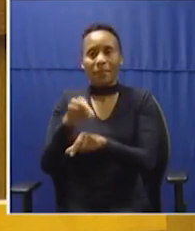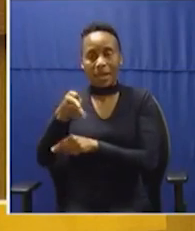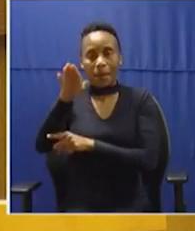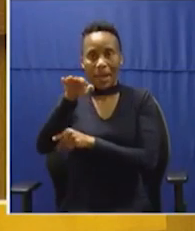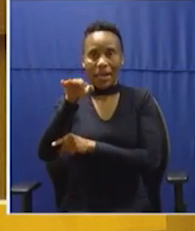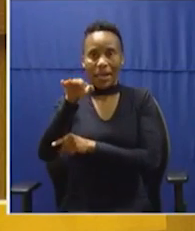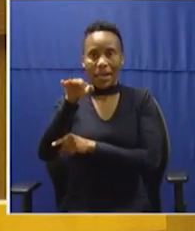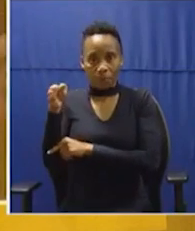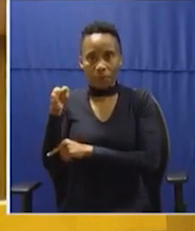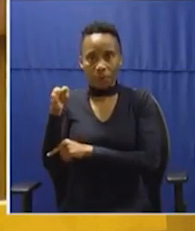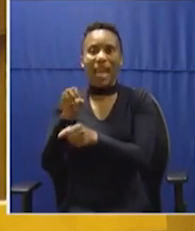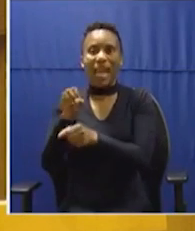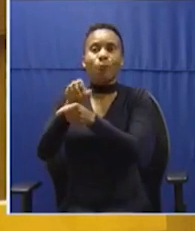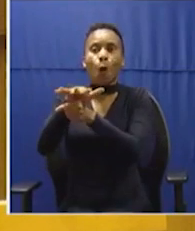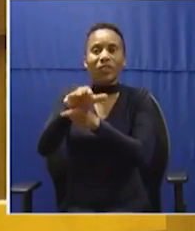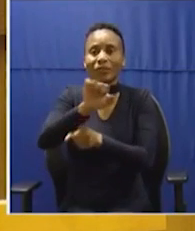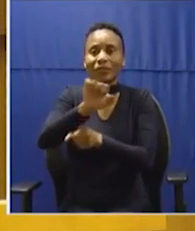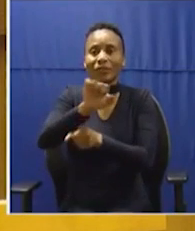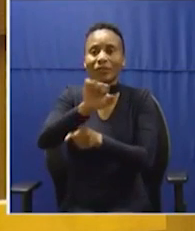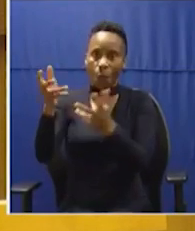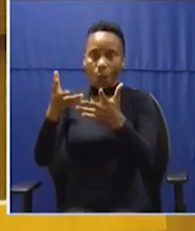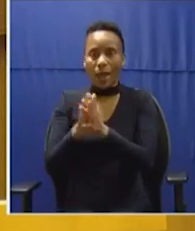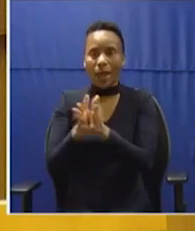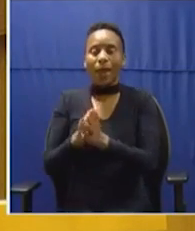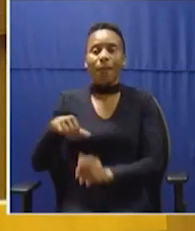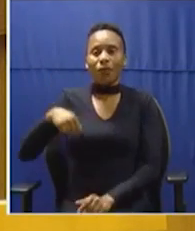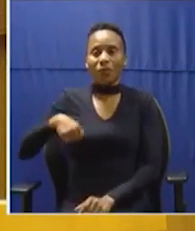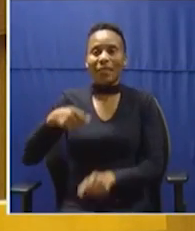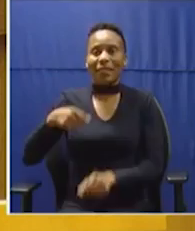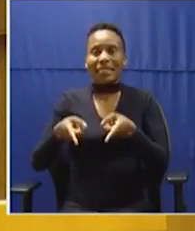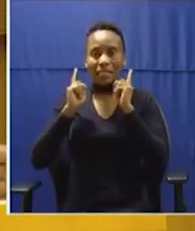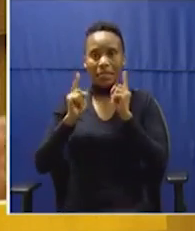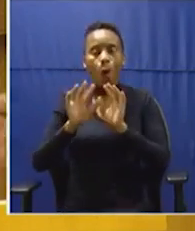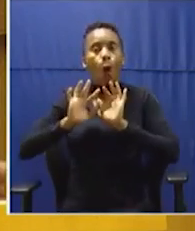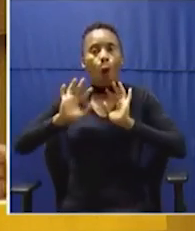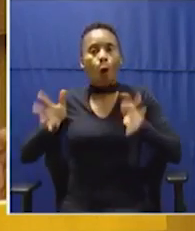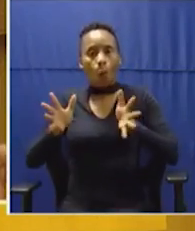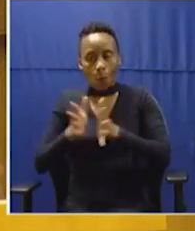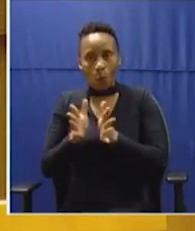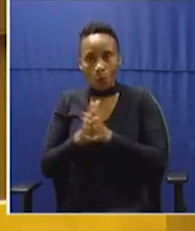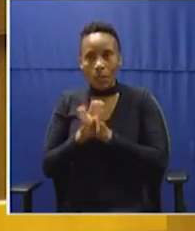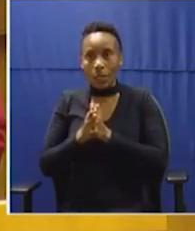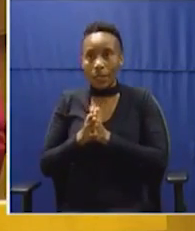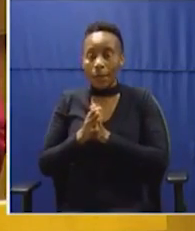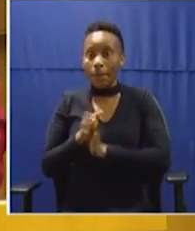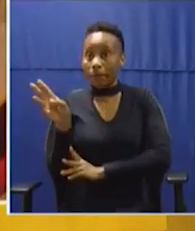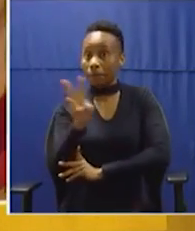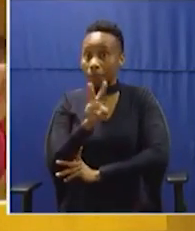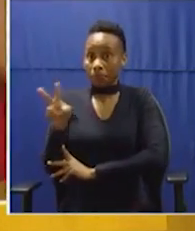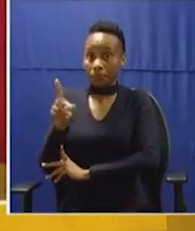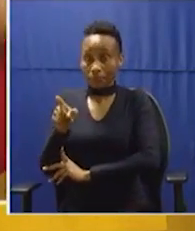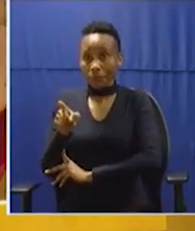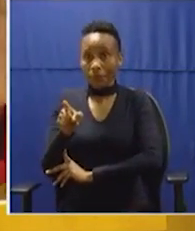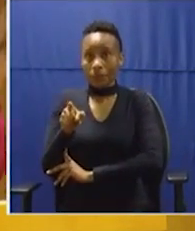to municipalities is dangerous. And the only caution that the Reserve Bank gave to VBS Mutual Bank was that